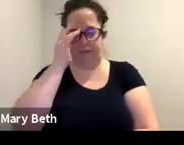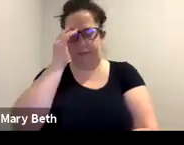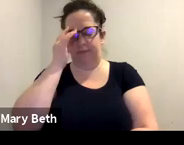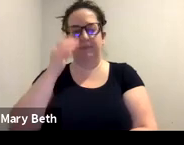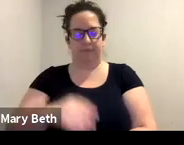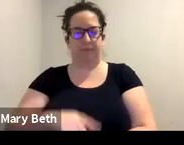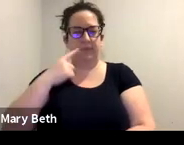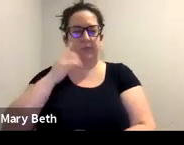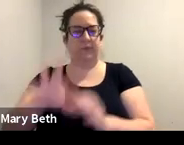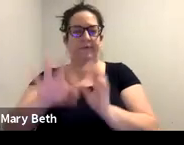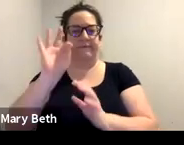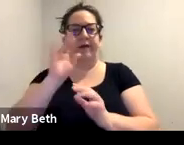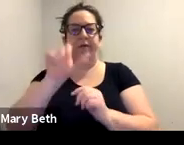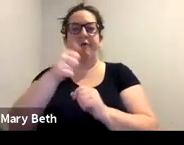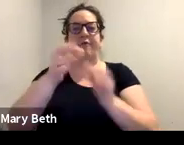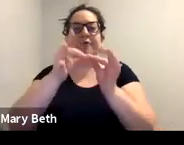gotcha.